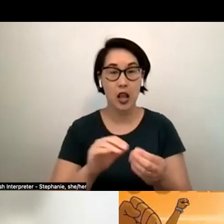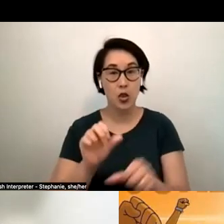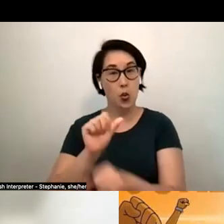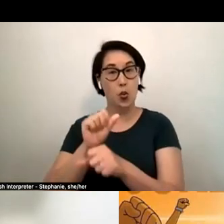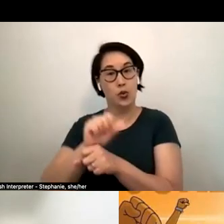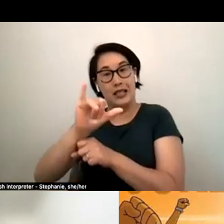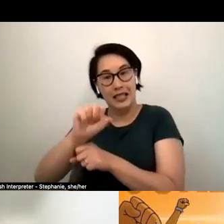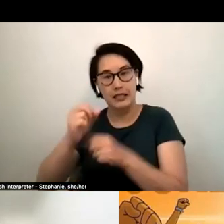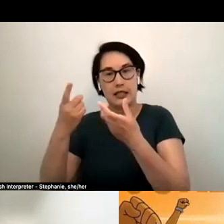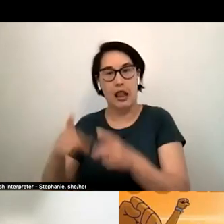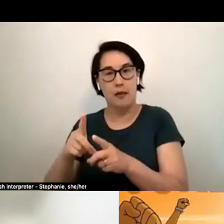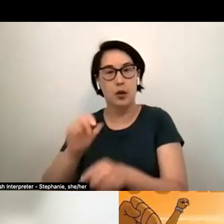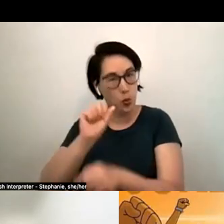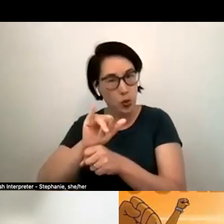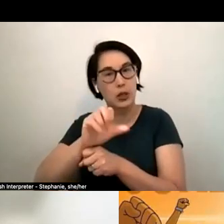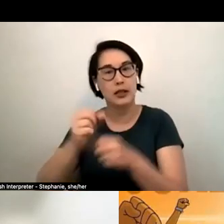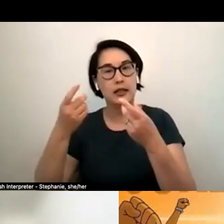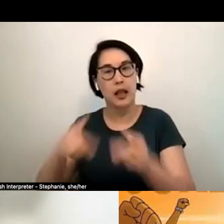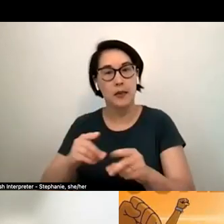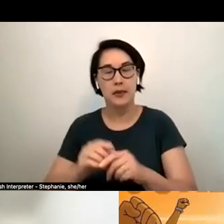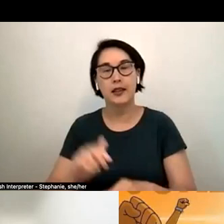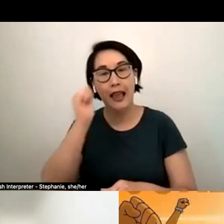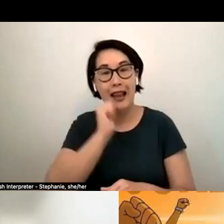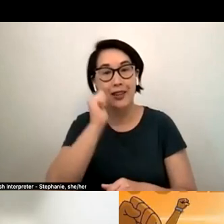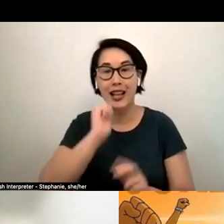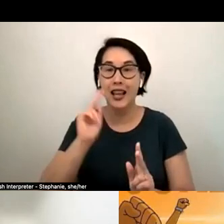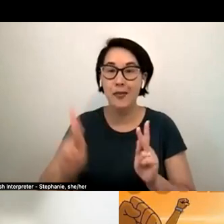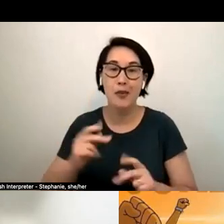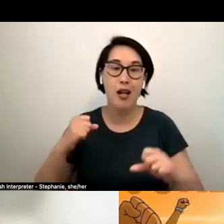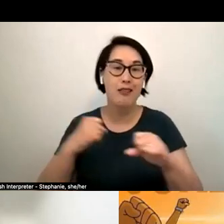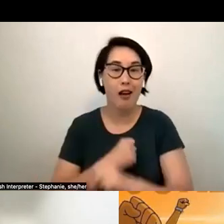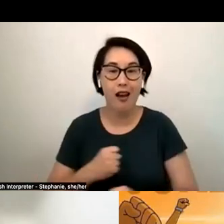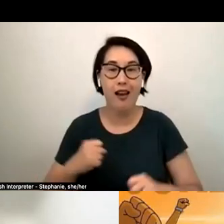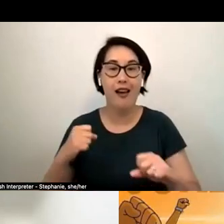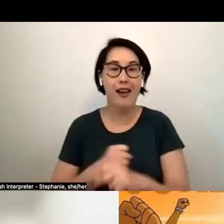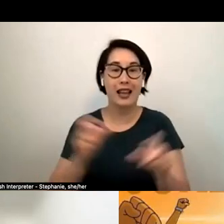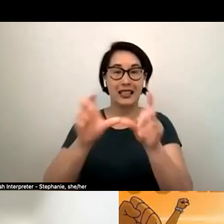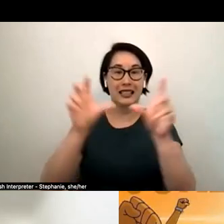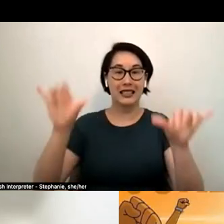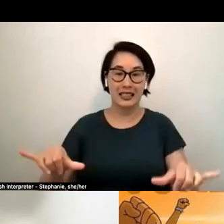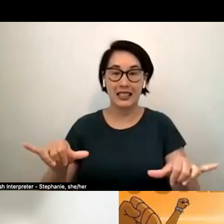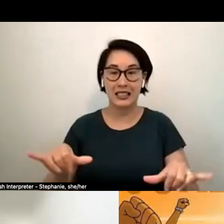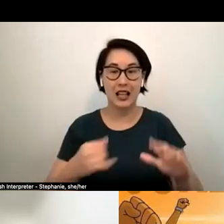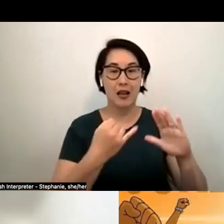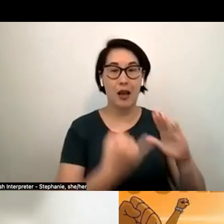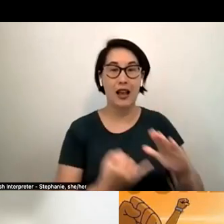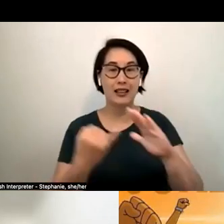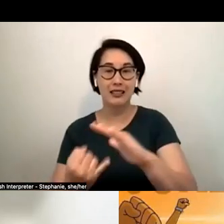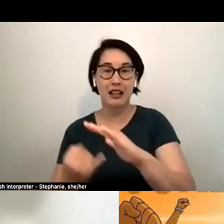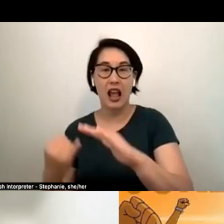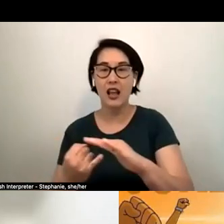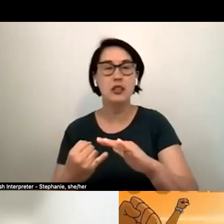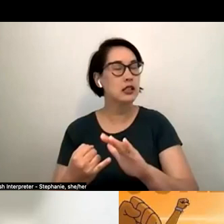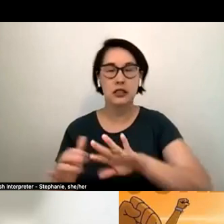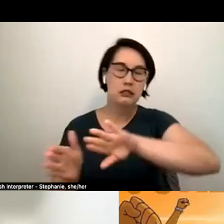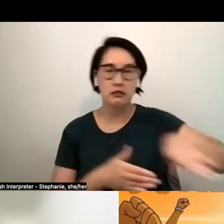critical to highlight that every day people are fighting the systems that isolate us and we actually have to